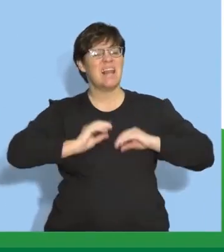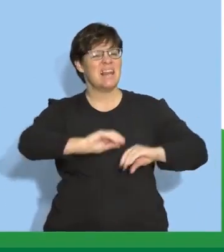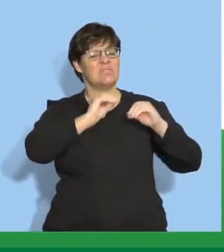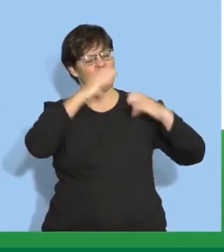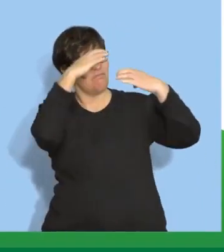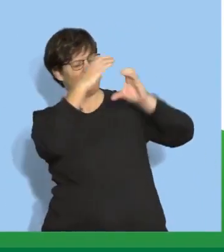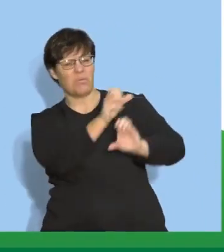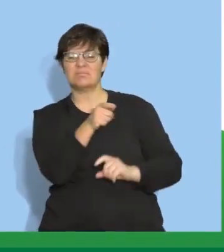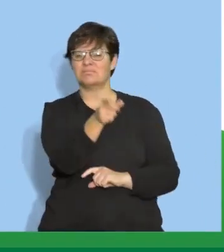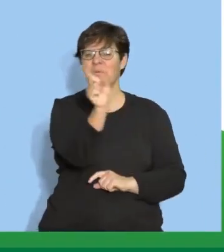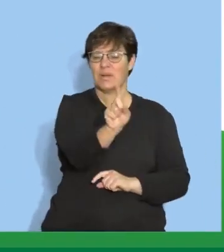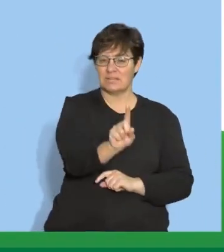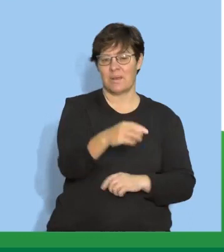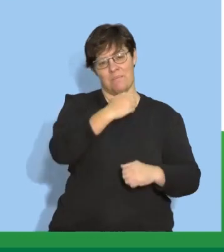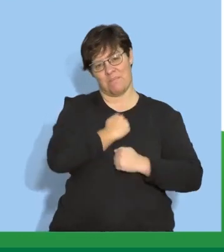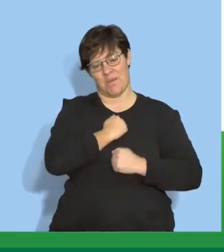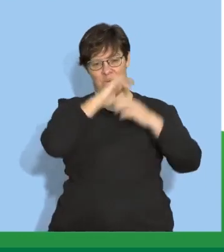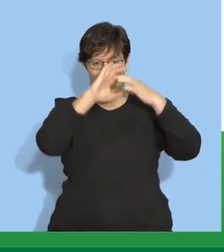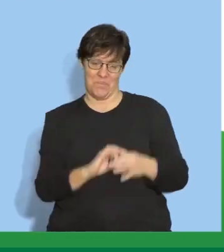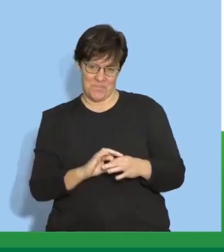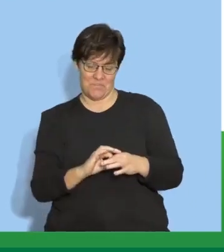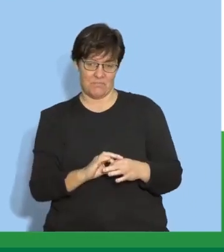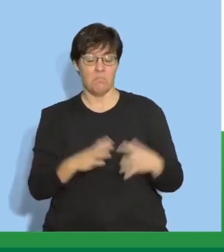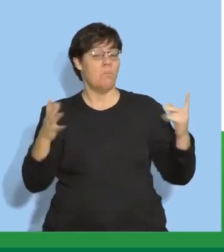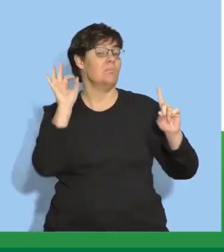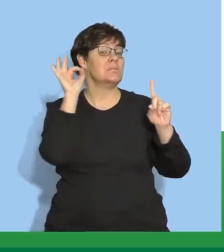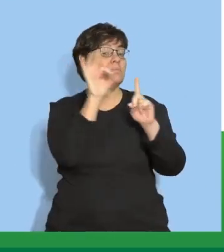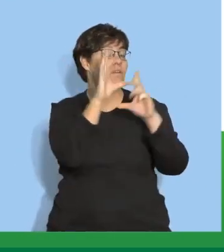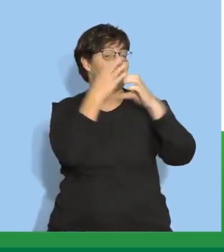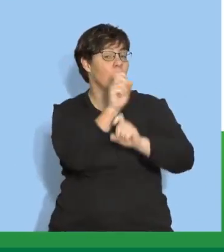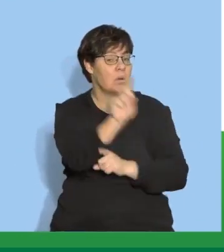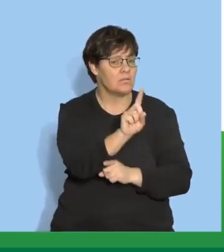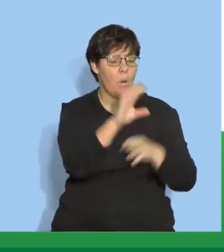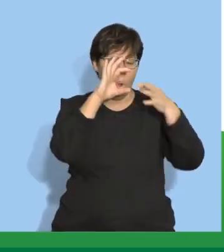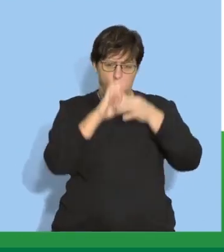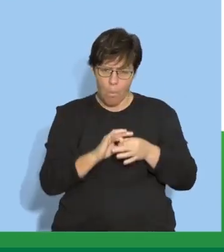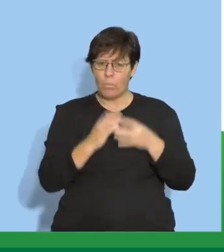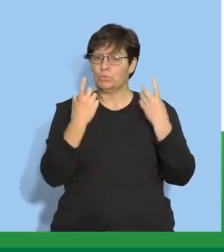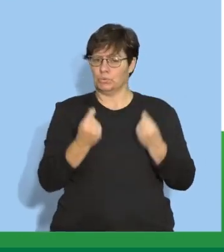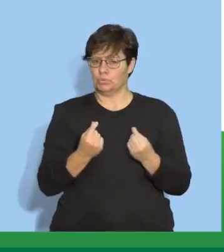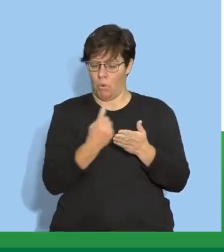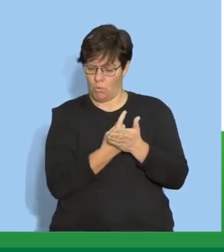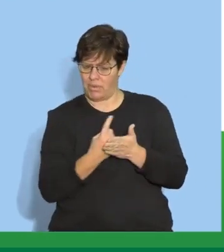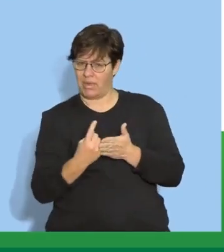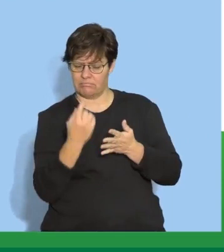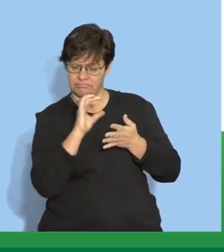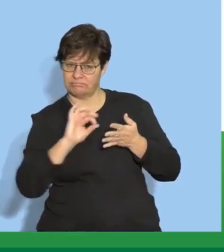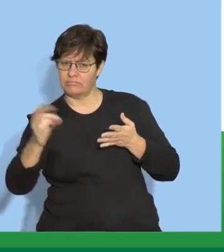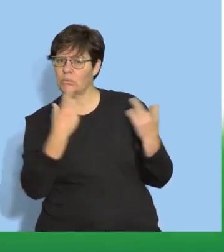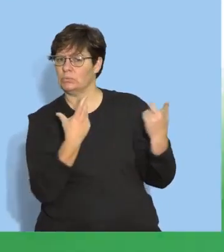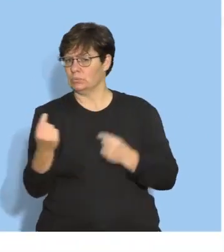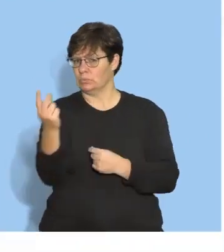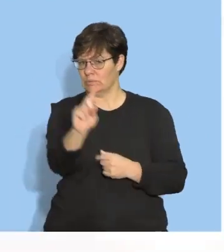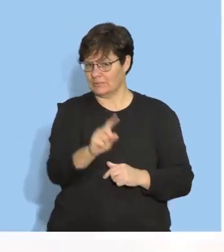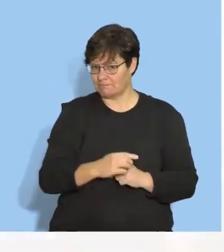In this lesson, the topic of focus is my home, and more specifically, things we do at home during the week.